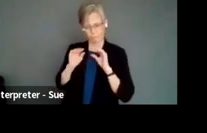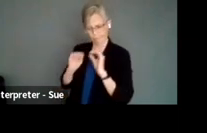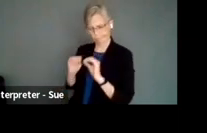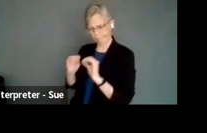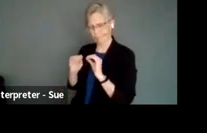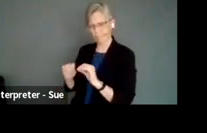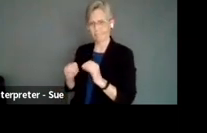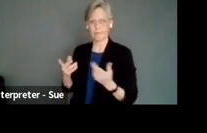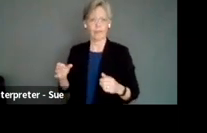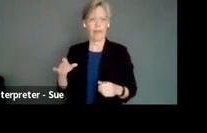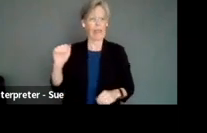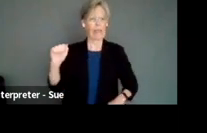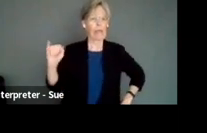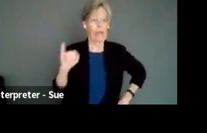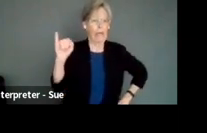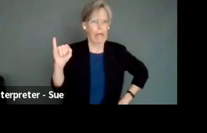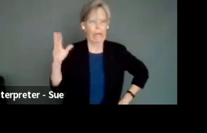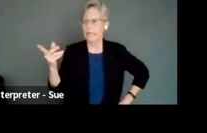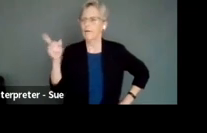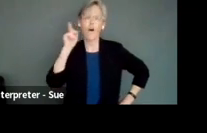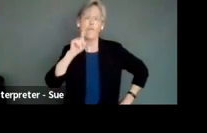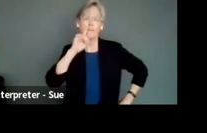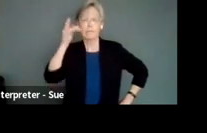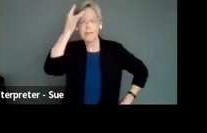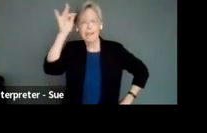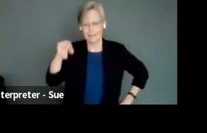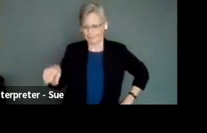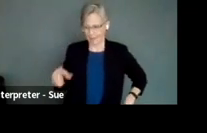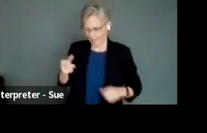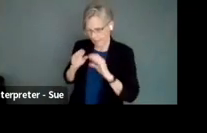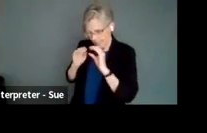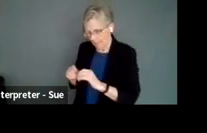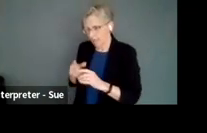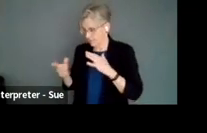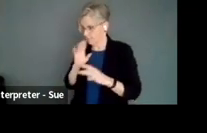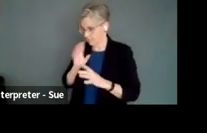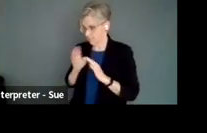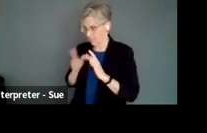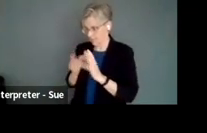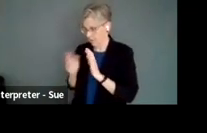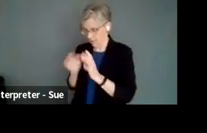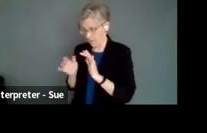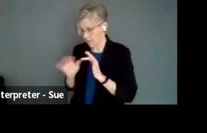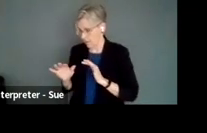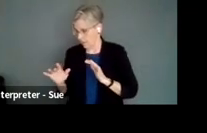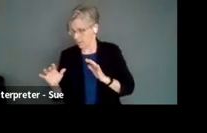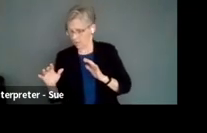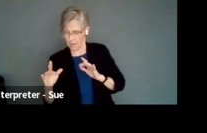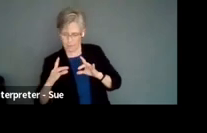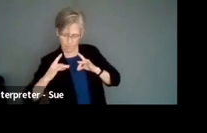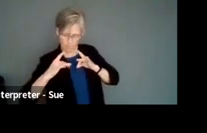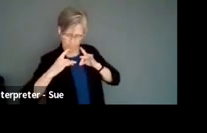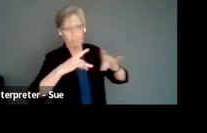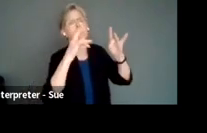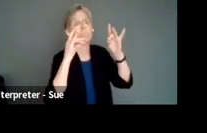AI, what's it called artificial intelligence. Yeah, we have to you have to train them to respond to that actors particular voice, but